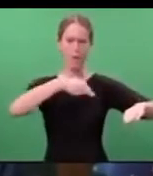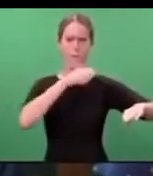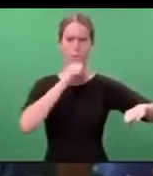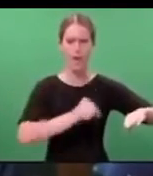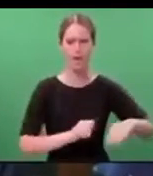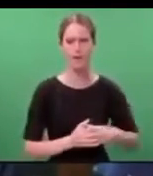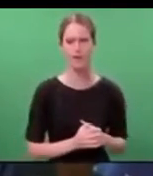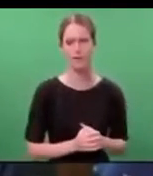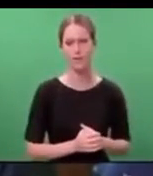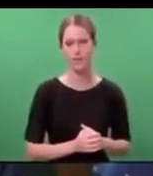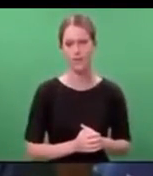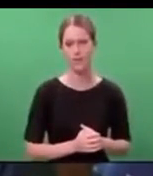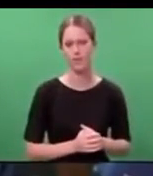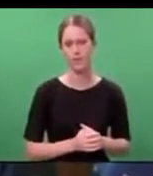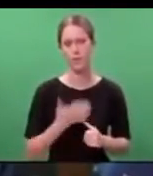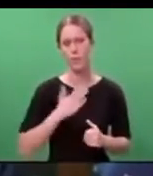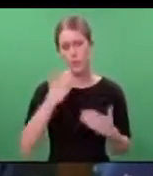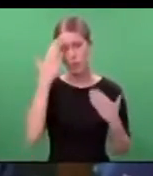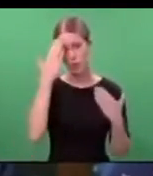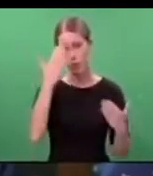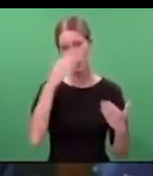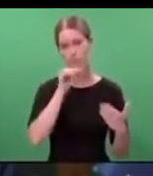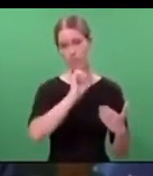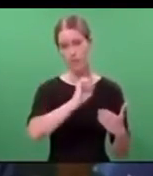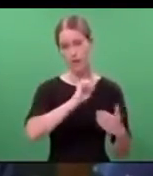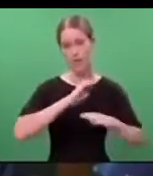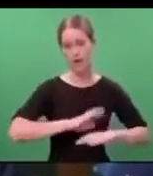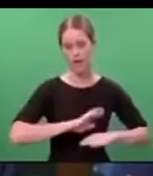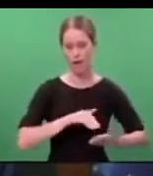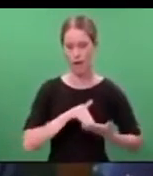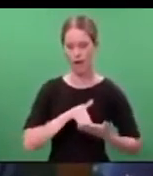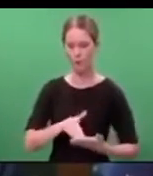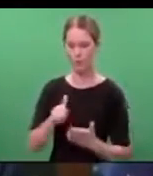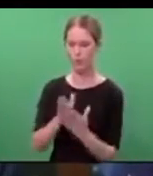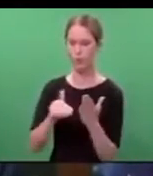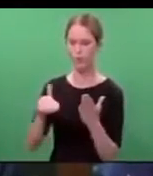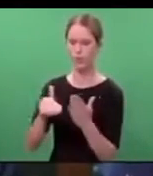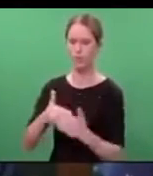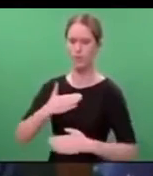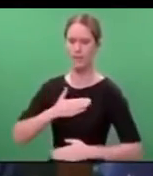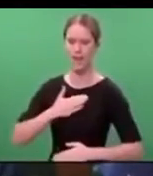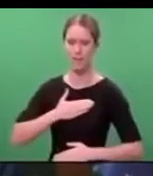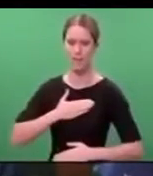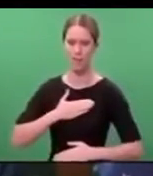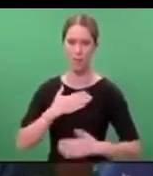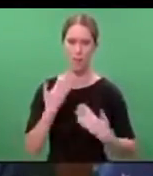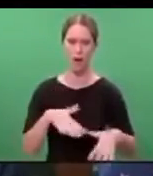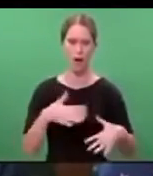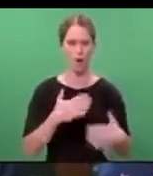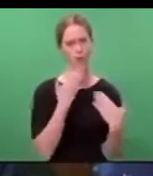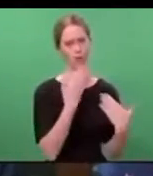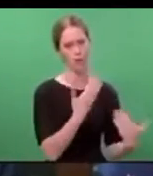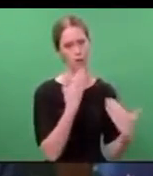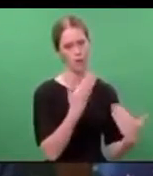I know we all wish to acknowledge that their acts put the safety of New Zealanders above their own, and we thank them.